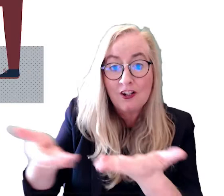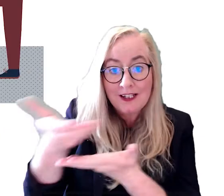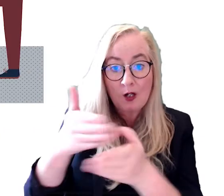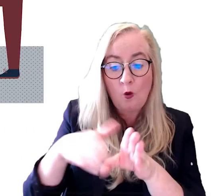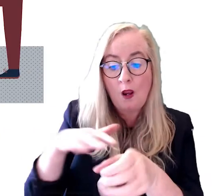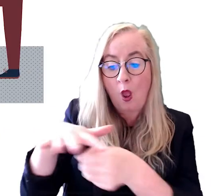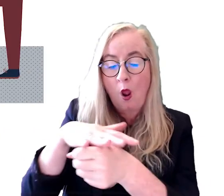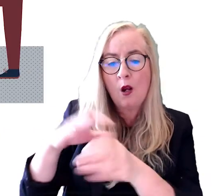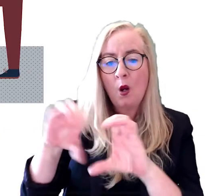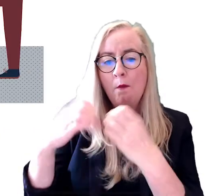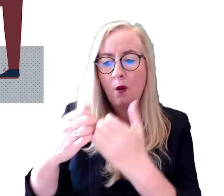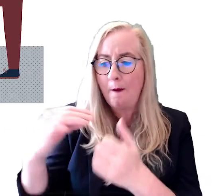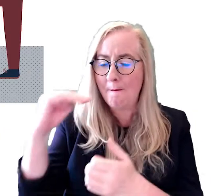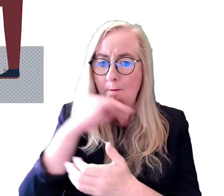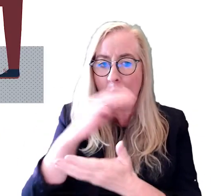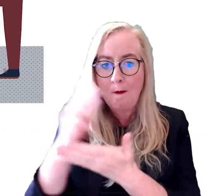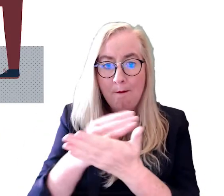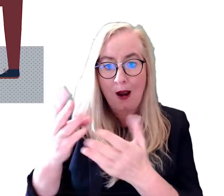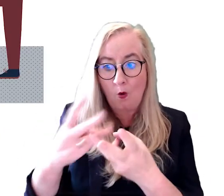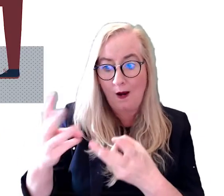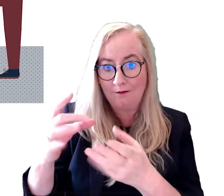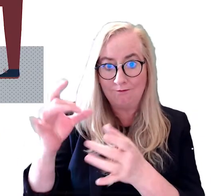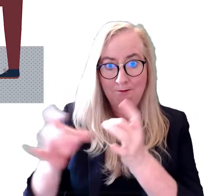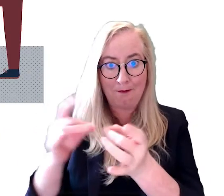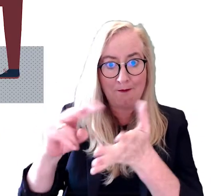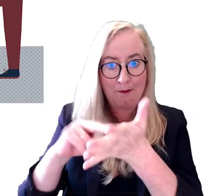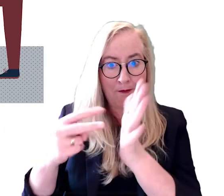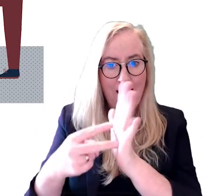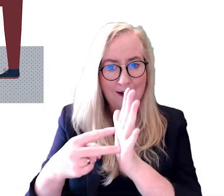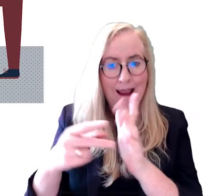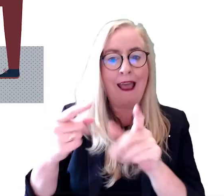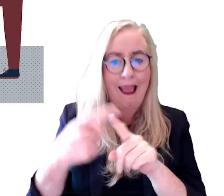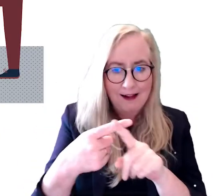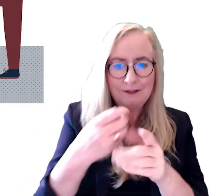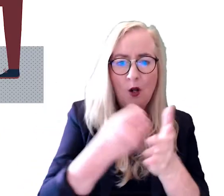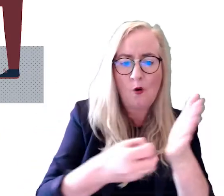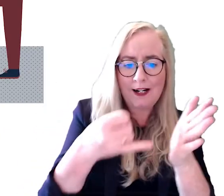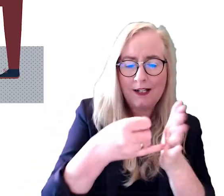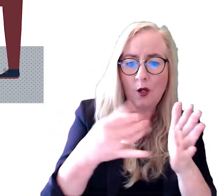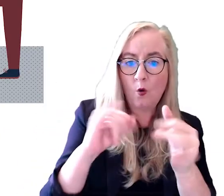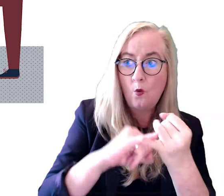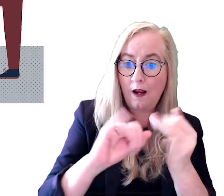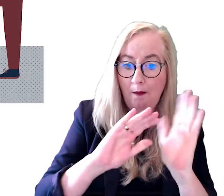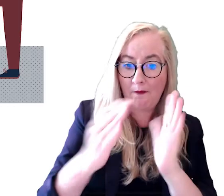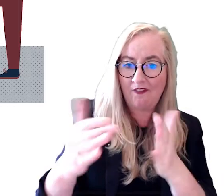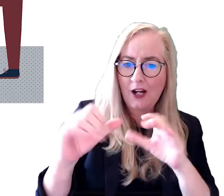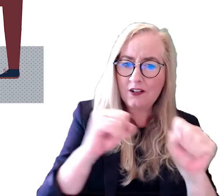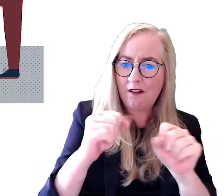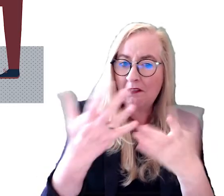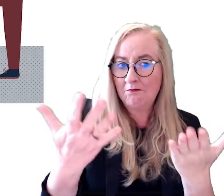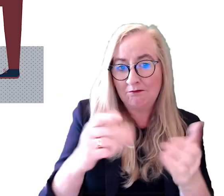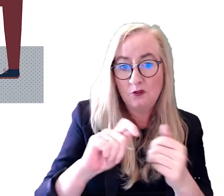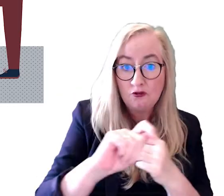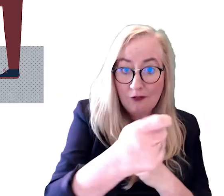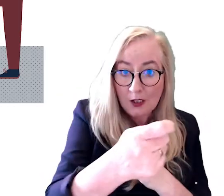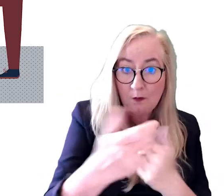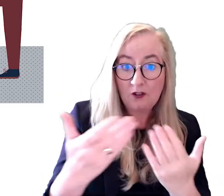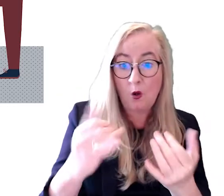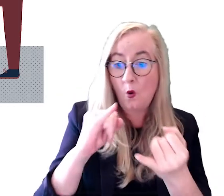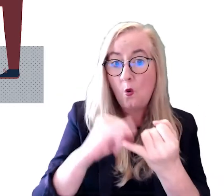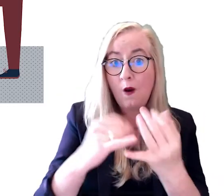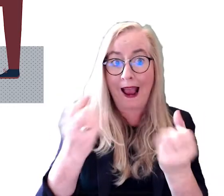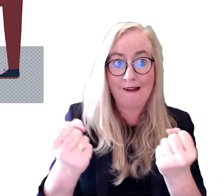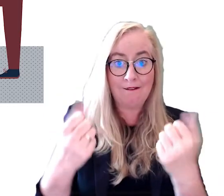Consultation with local communities is a key step when making a plan as well as with organisations who provide services like transport